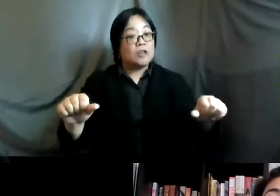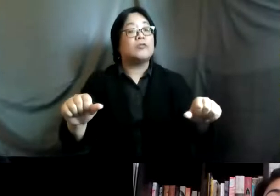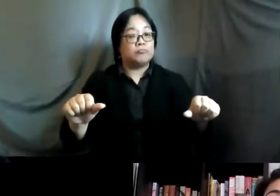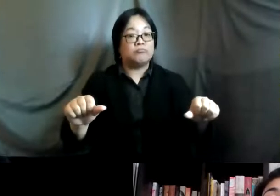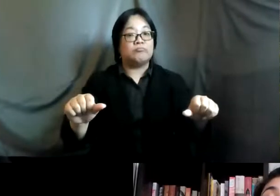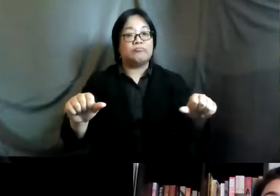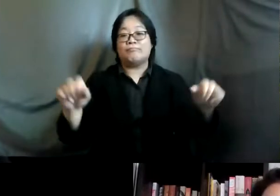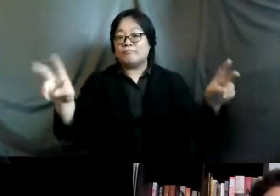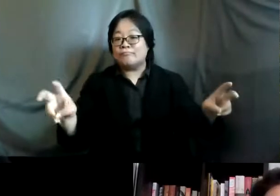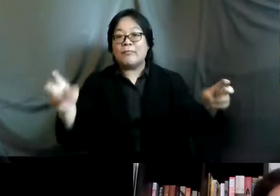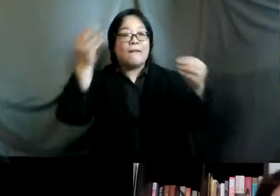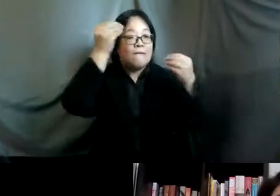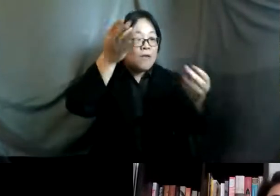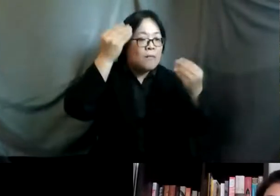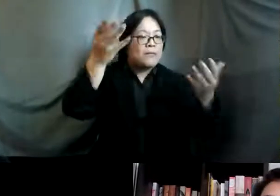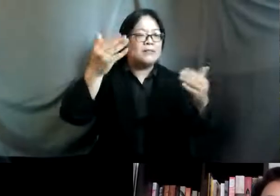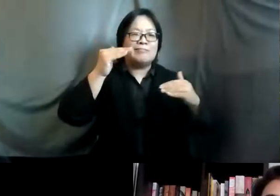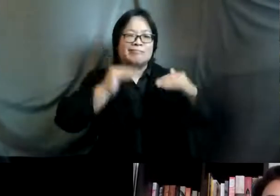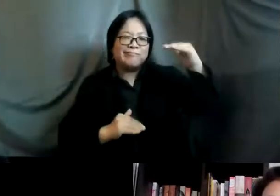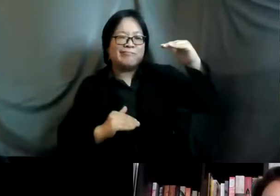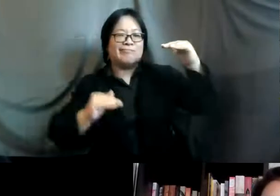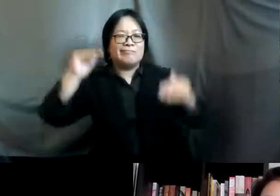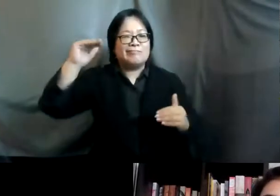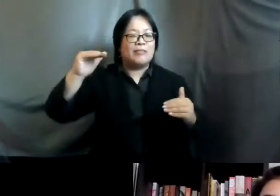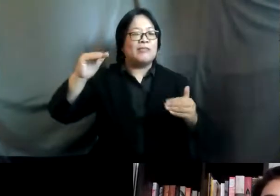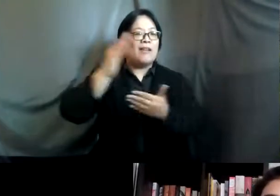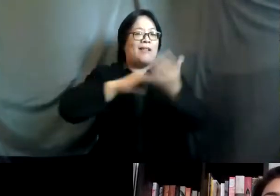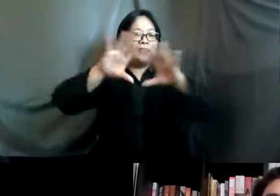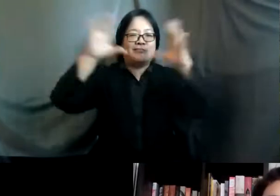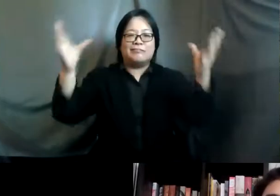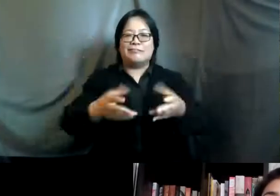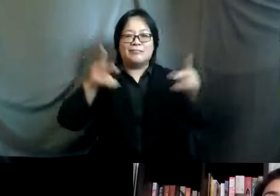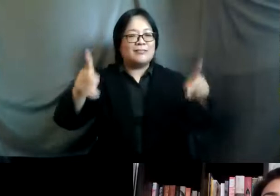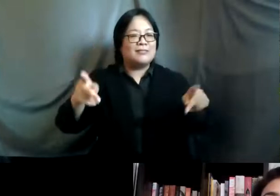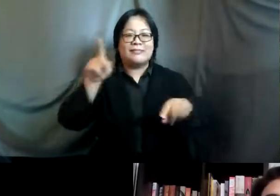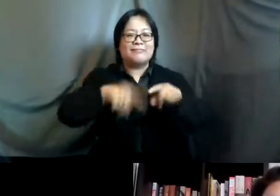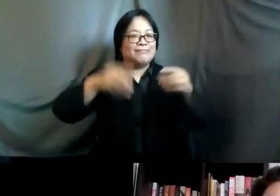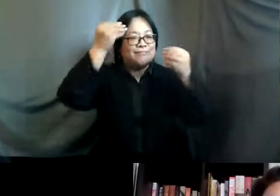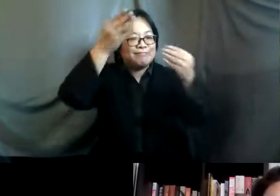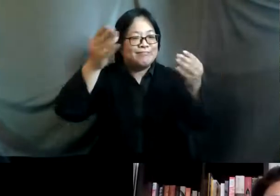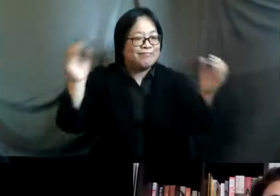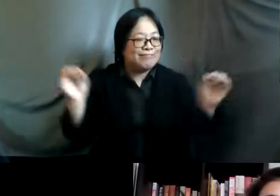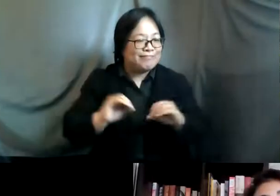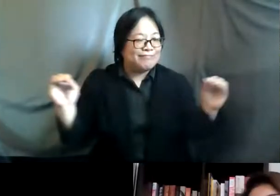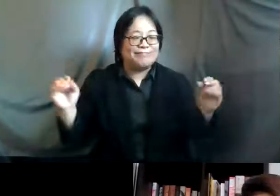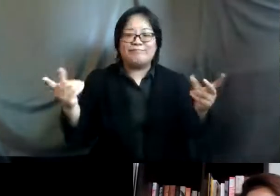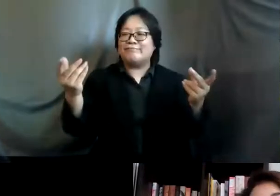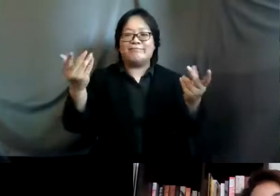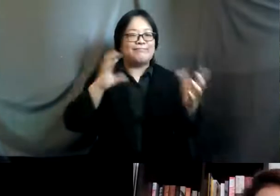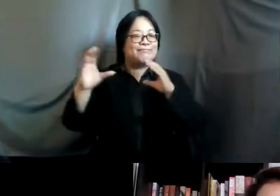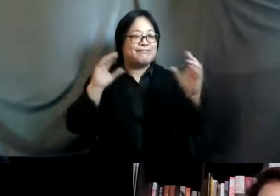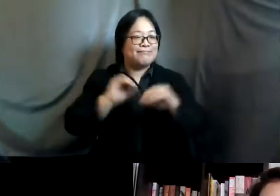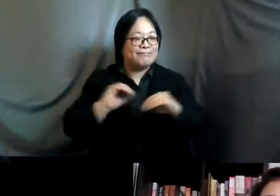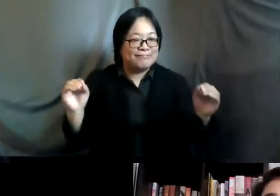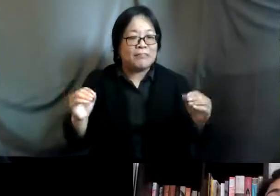about information inequality um half the world's population being unable to access correct and accurate information and the